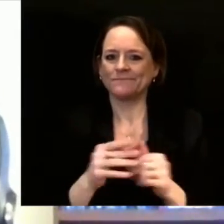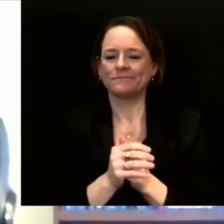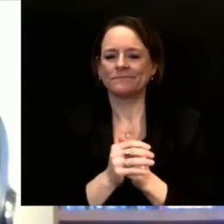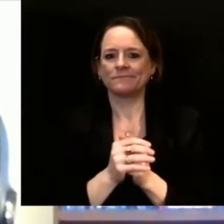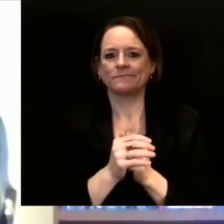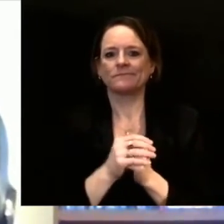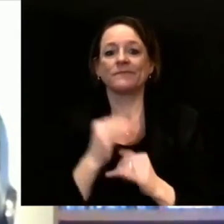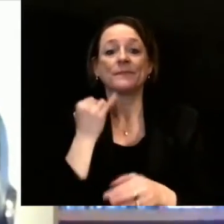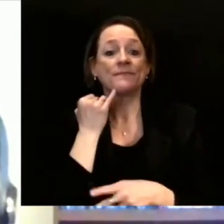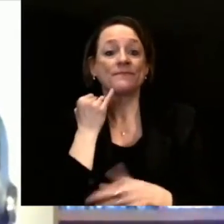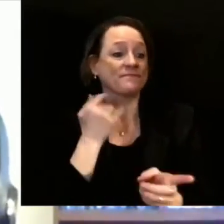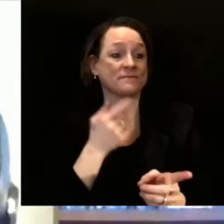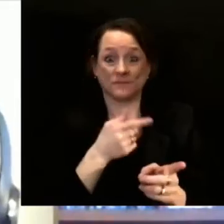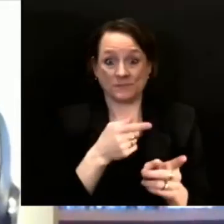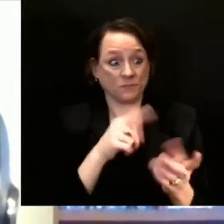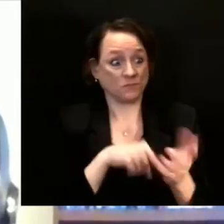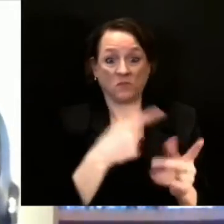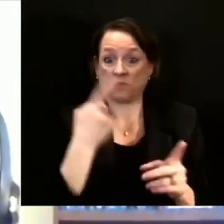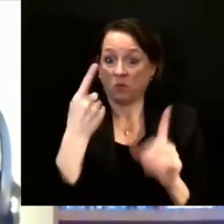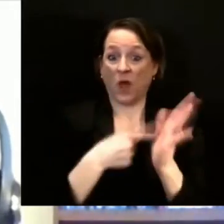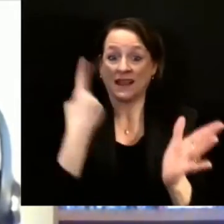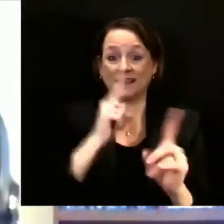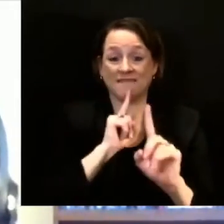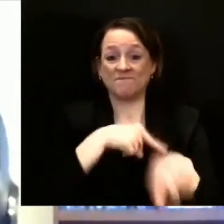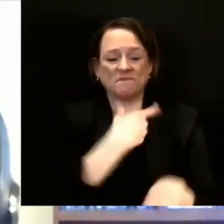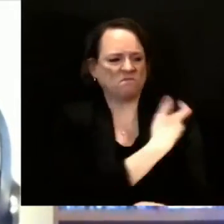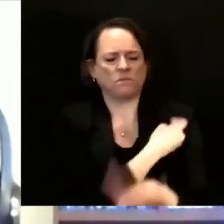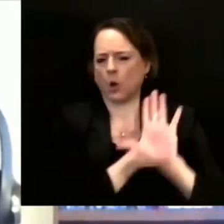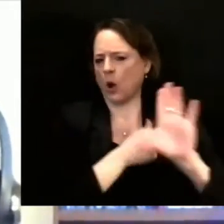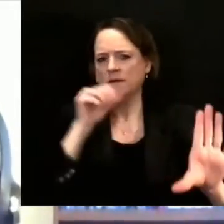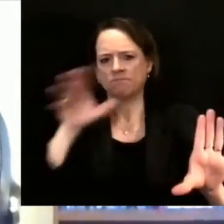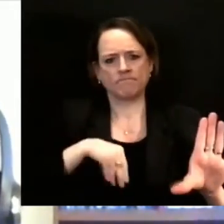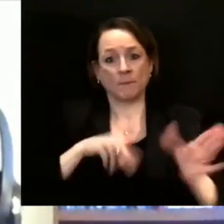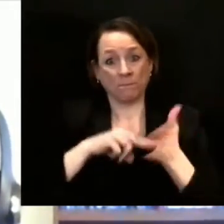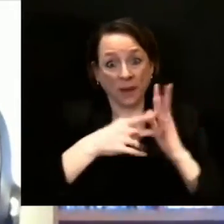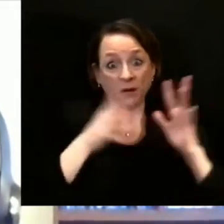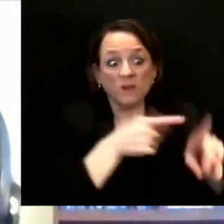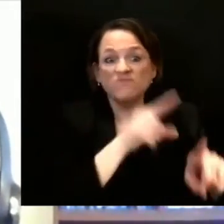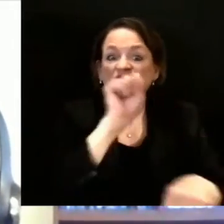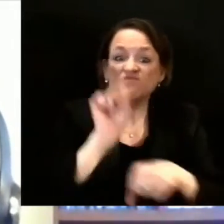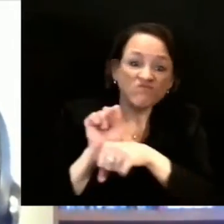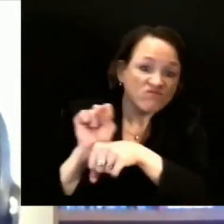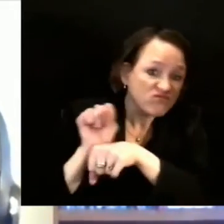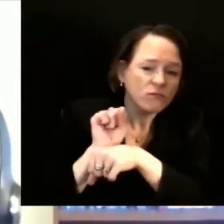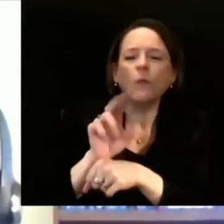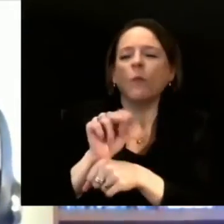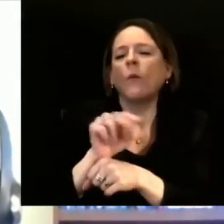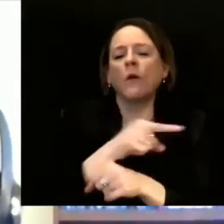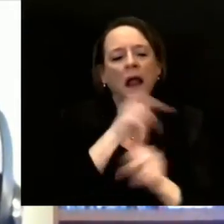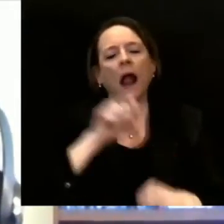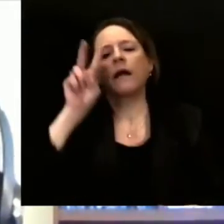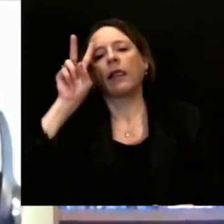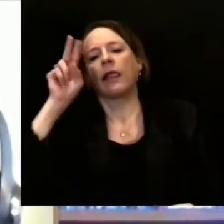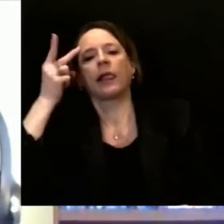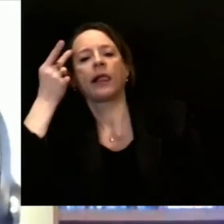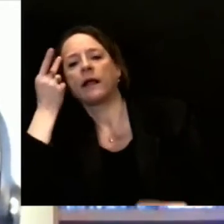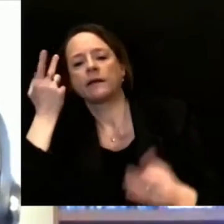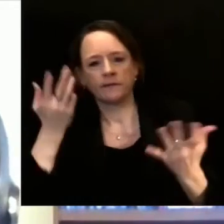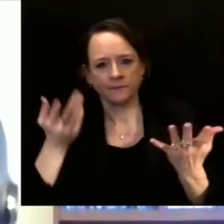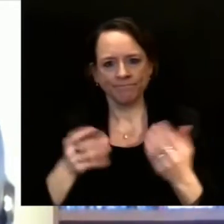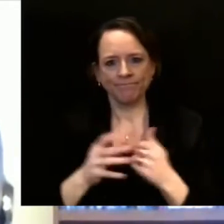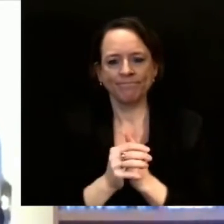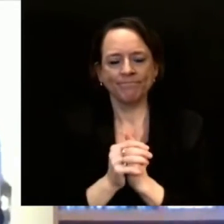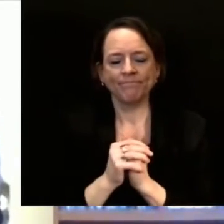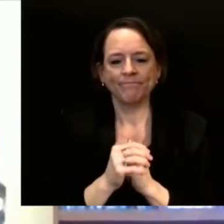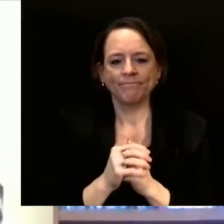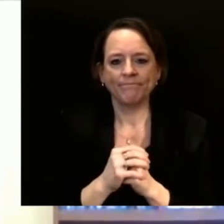about it more and gain more information to continue to opt in in subsequent months.